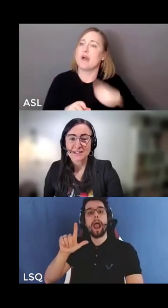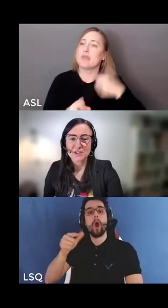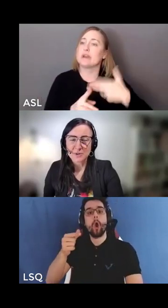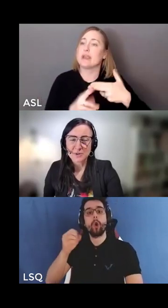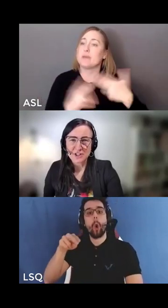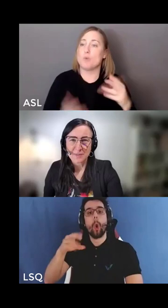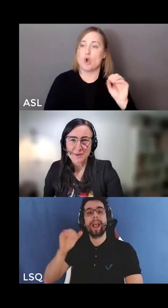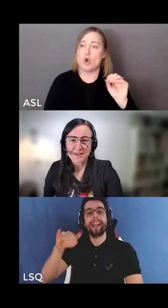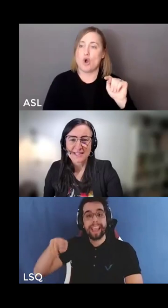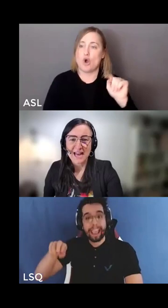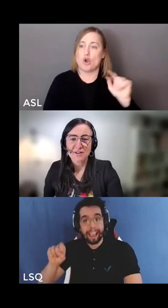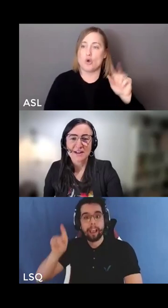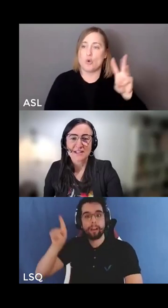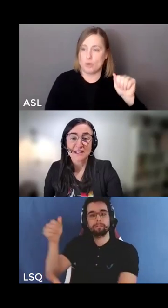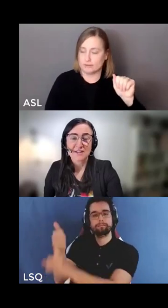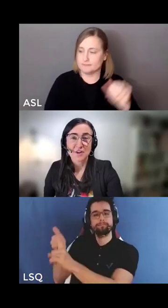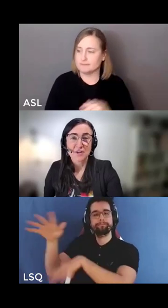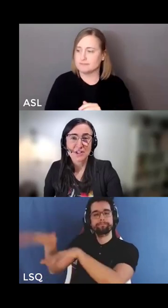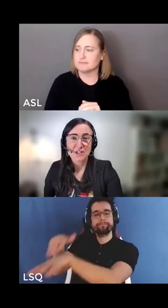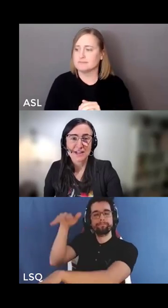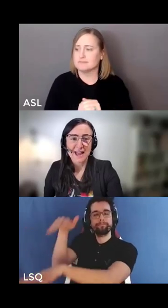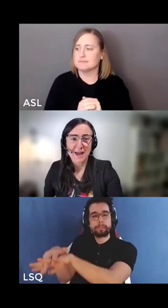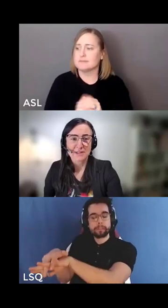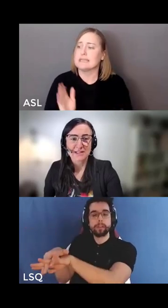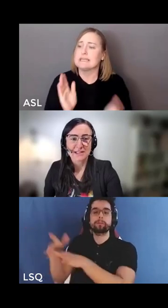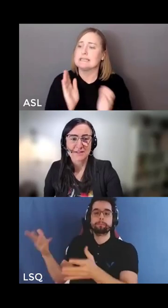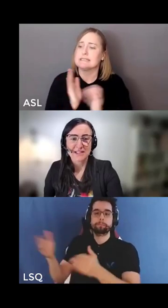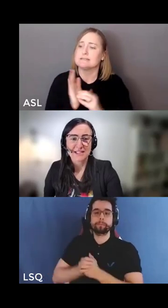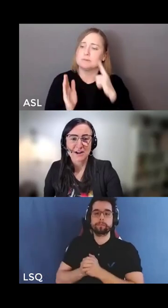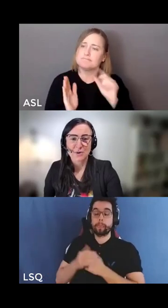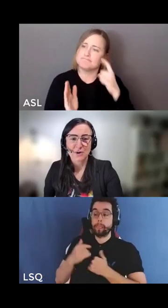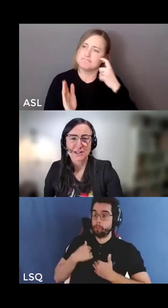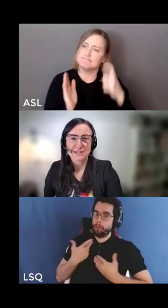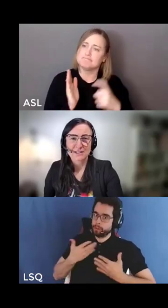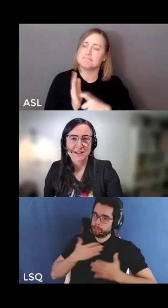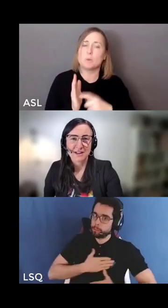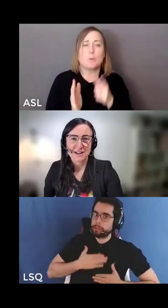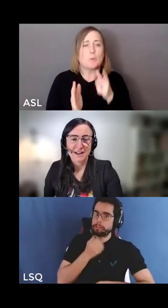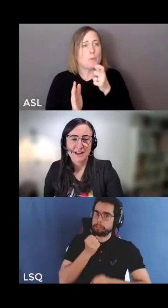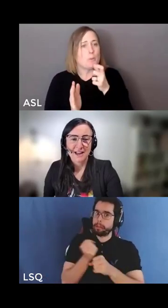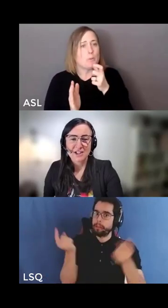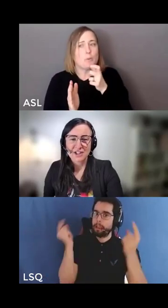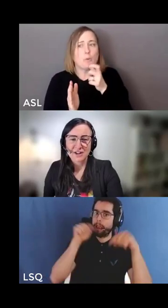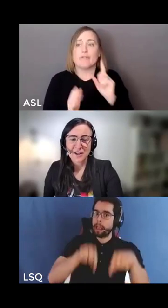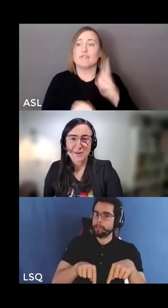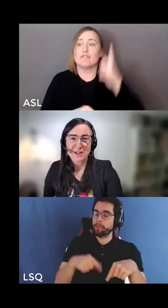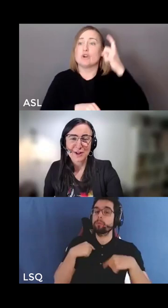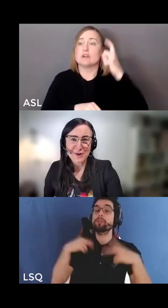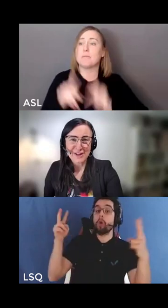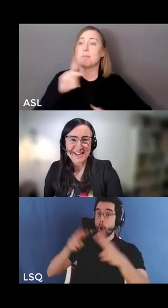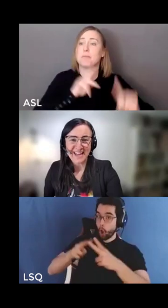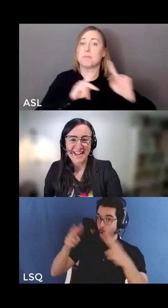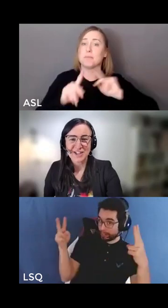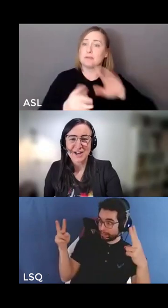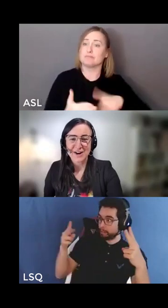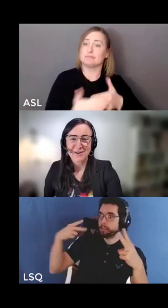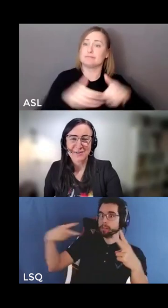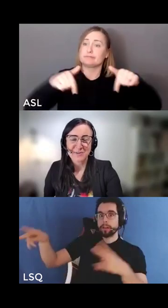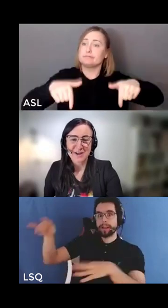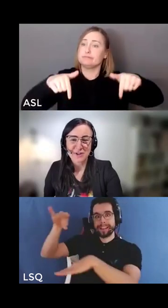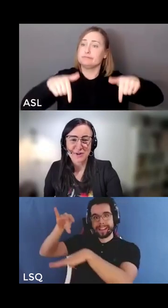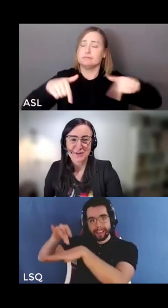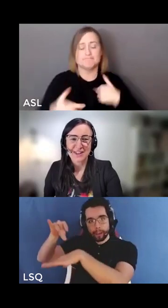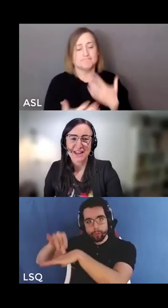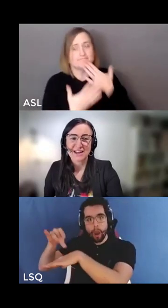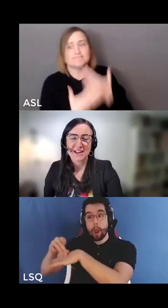recognize the stewardship and the sacrifices of the original inhabitants of these territories and to share that I've been learning and sharing